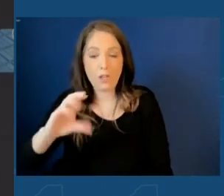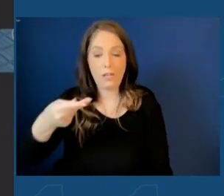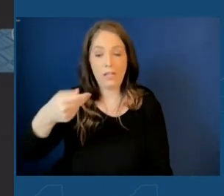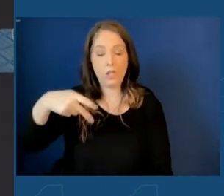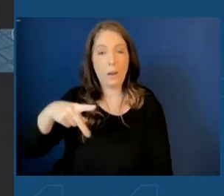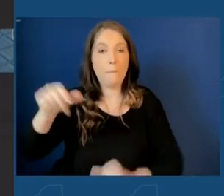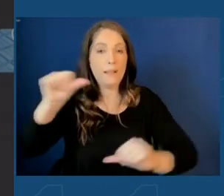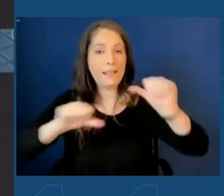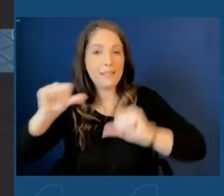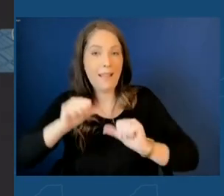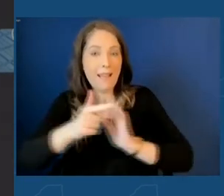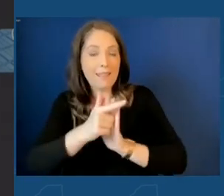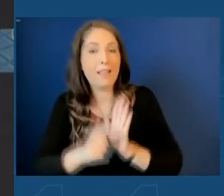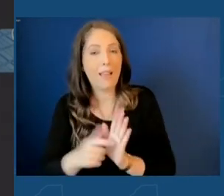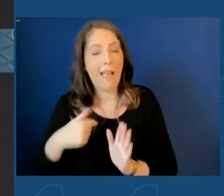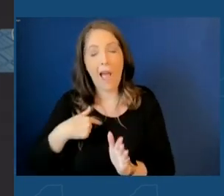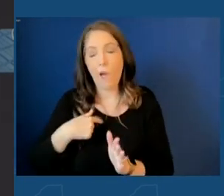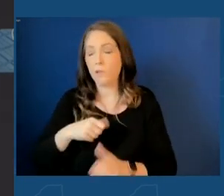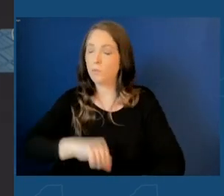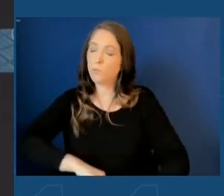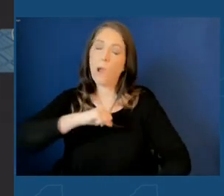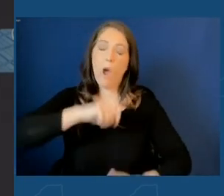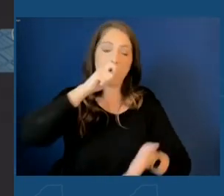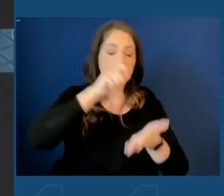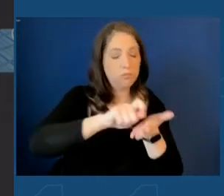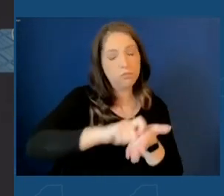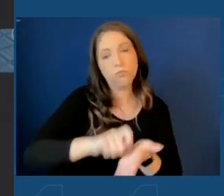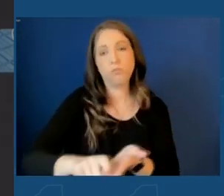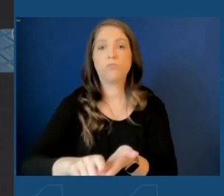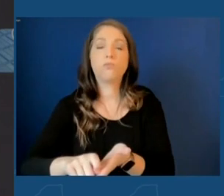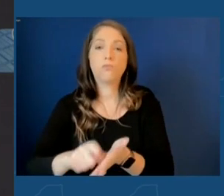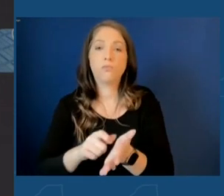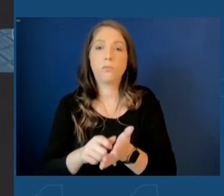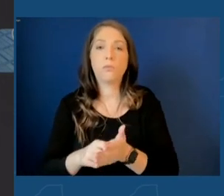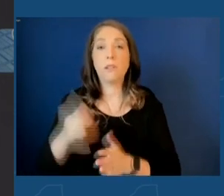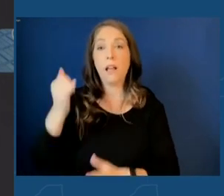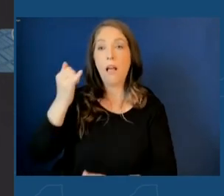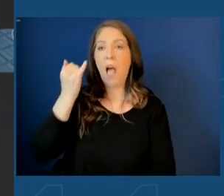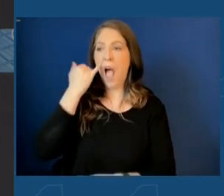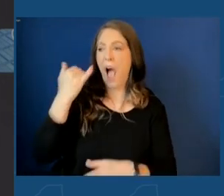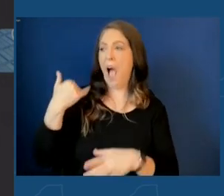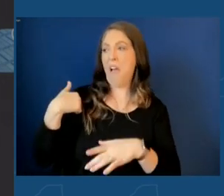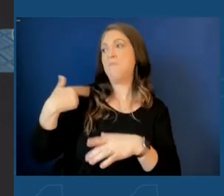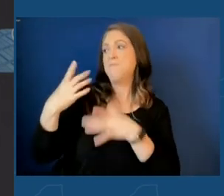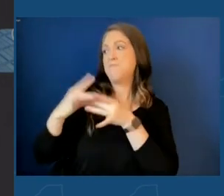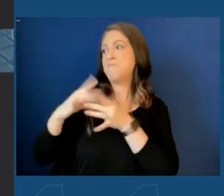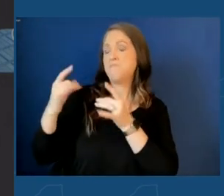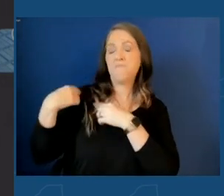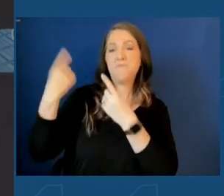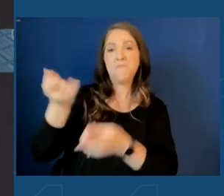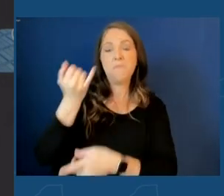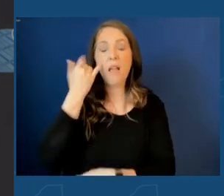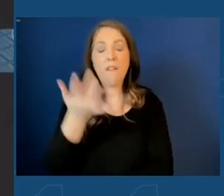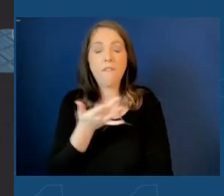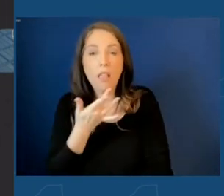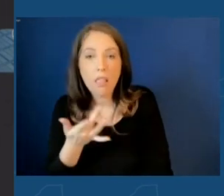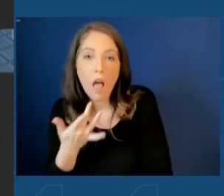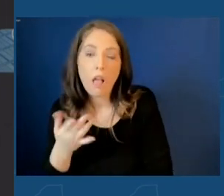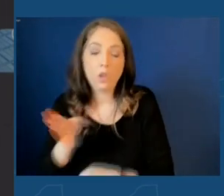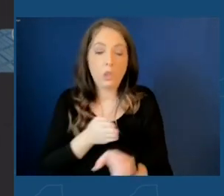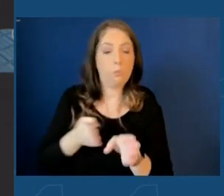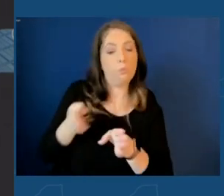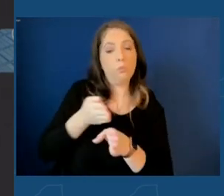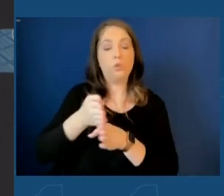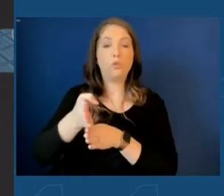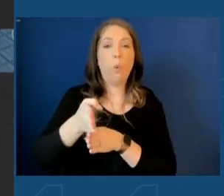author. I said for many years, if I was lucky enough to be majority leader, I'd use my position to deliver for New York